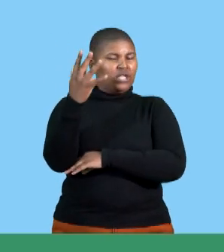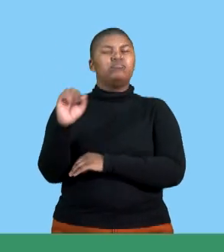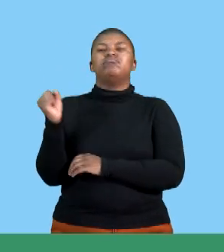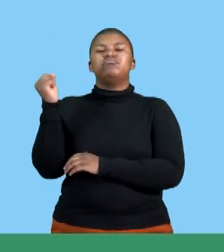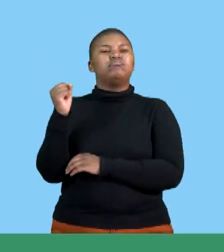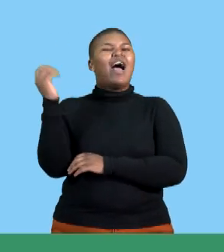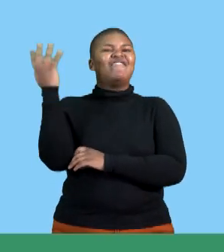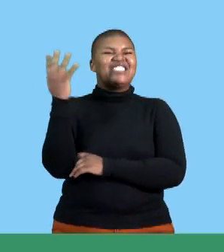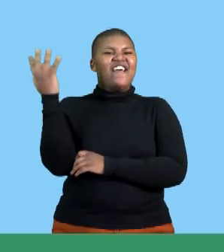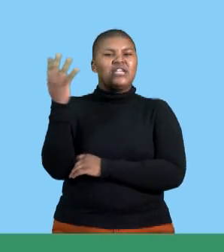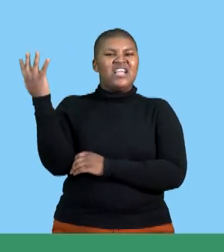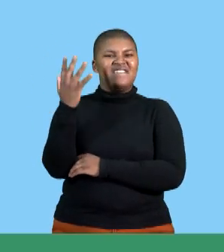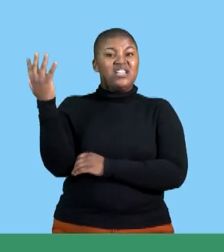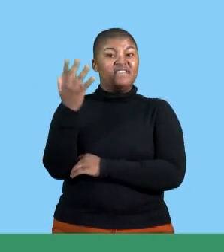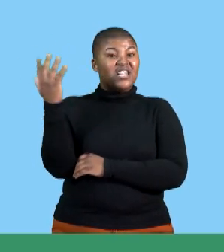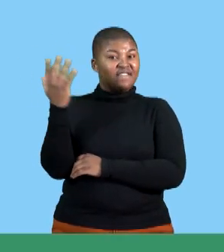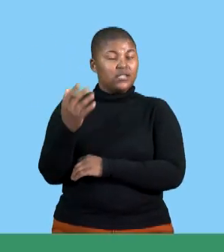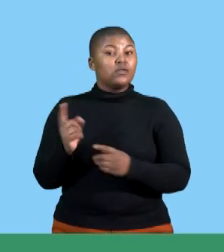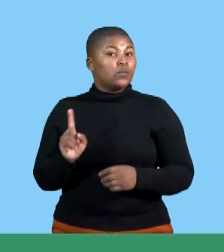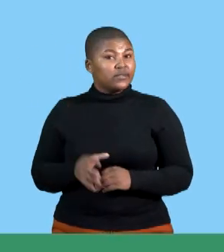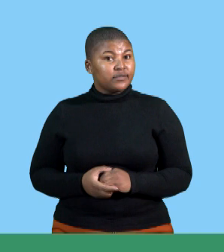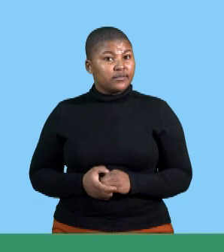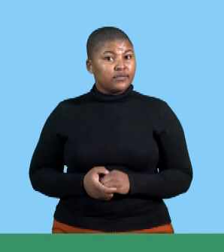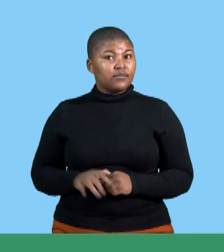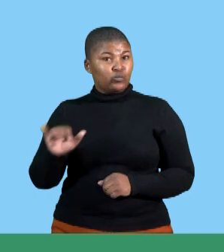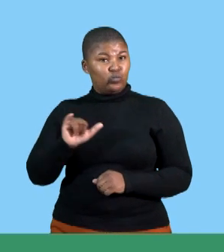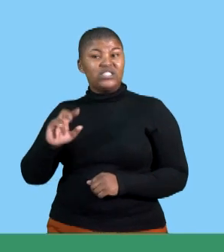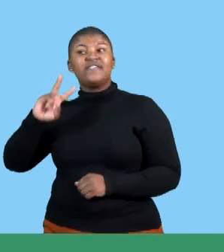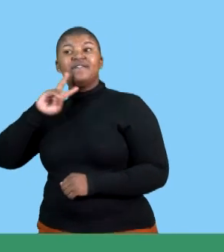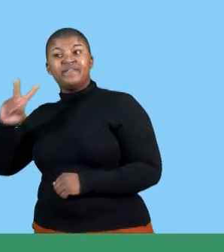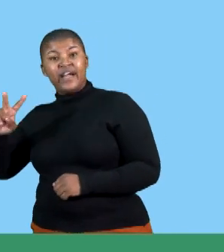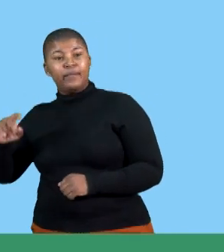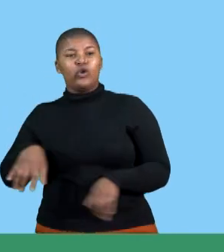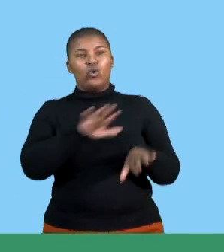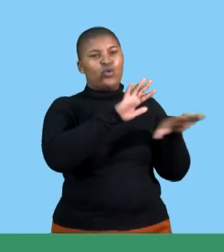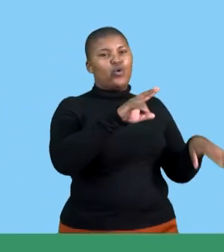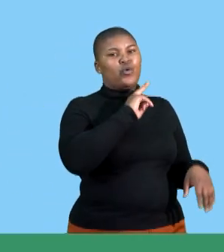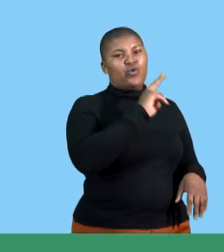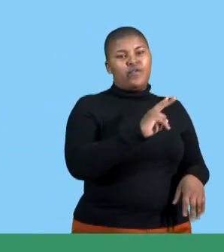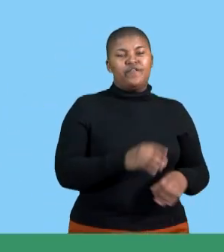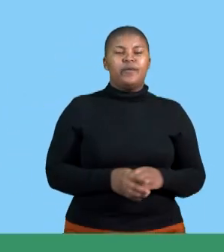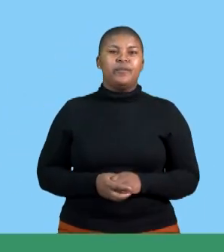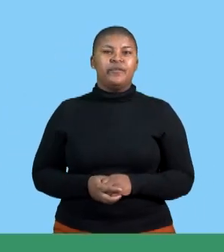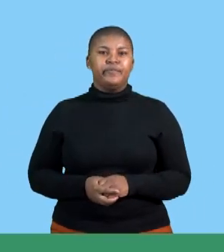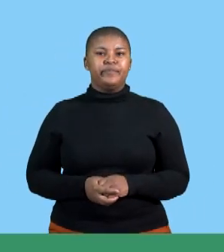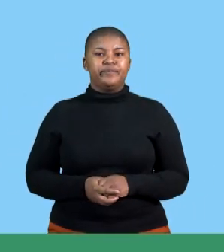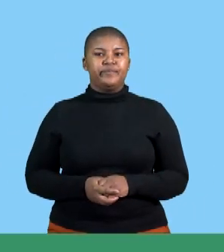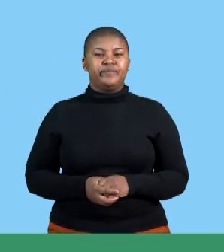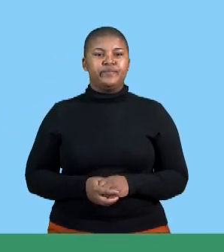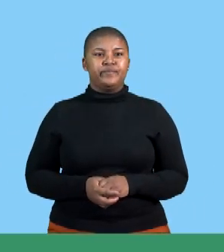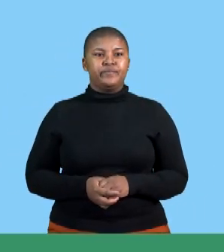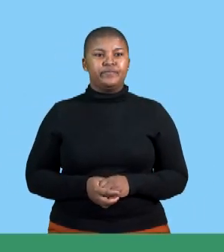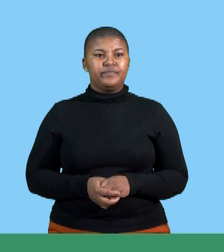through speech what is it what does it represent does it represent a verbal or it represent